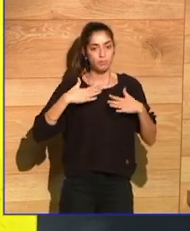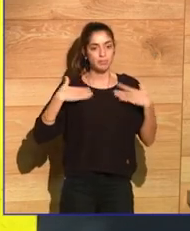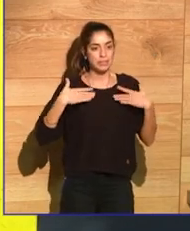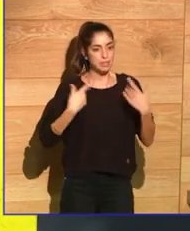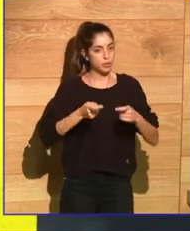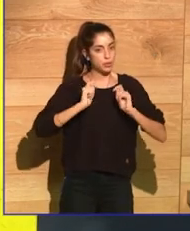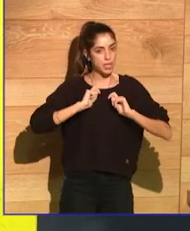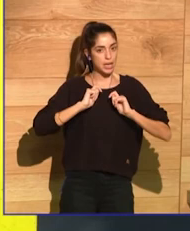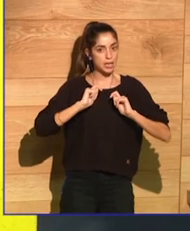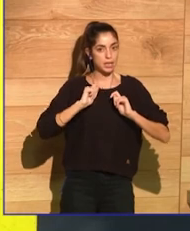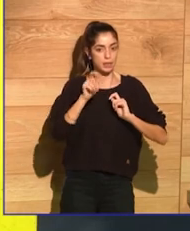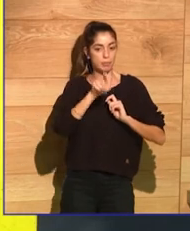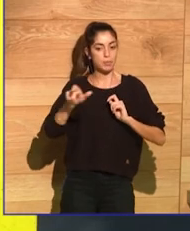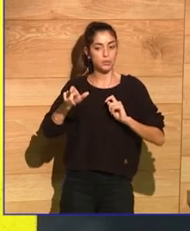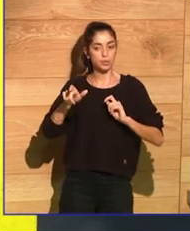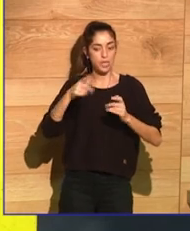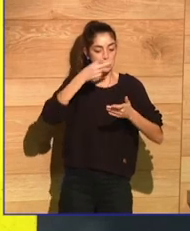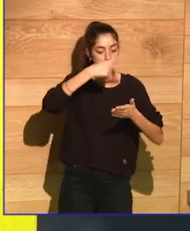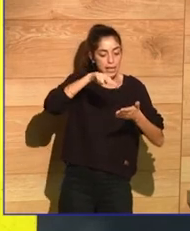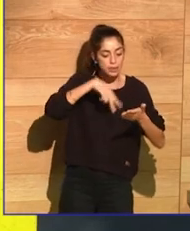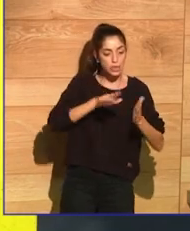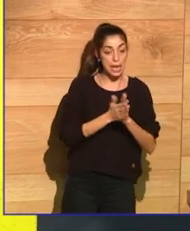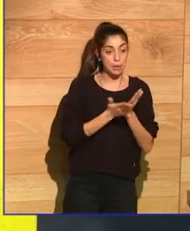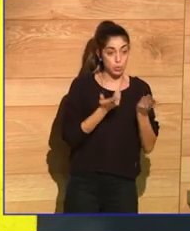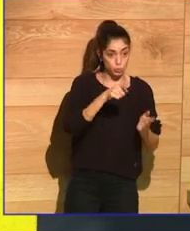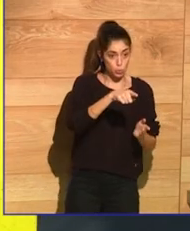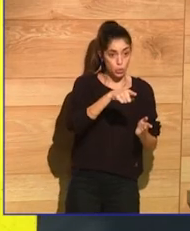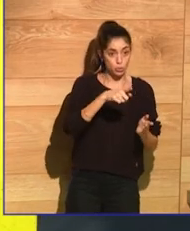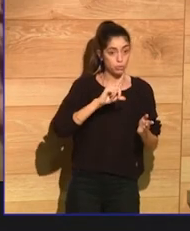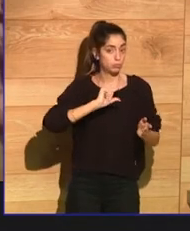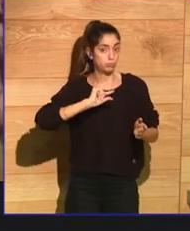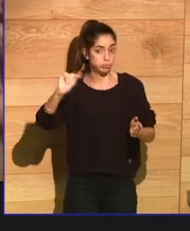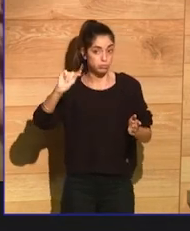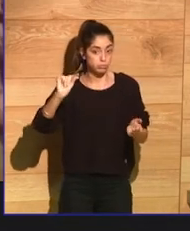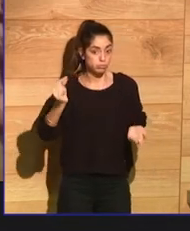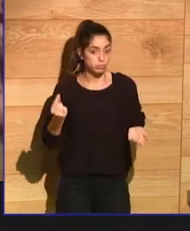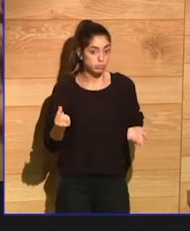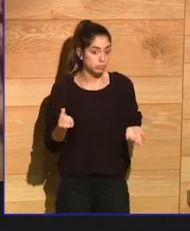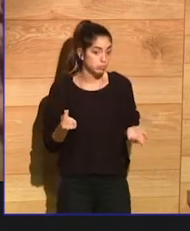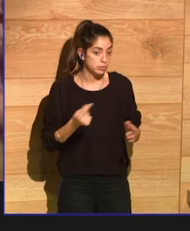felt that your books were running out of control and that the readers were out of your control as well?